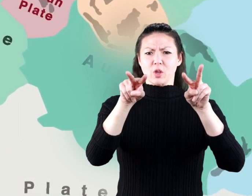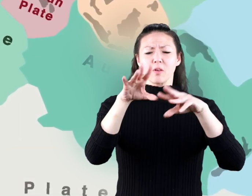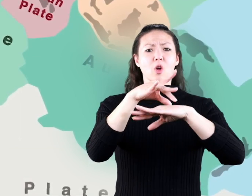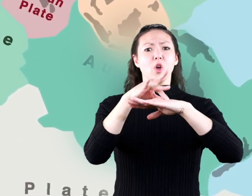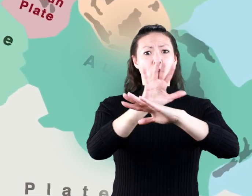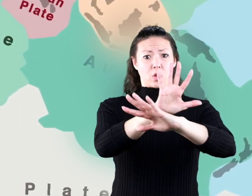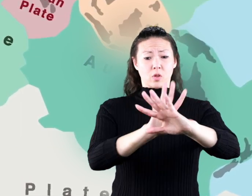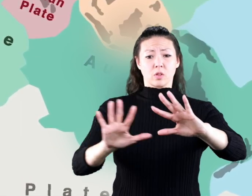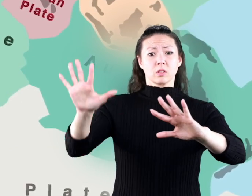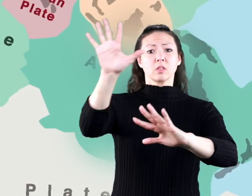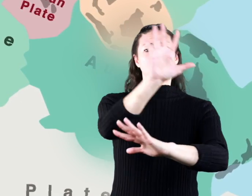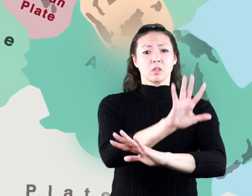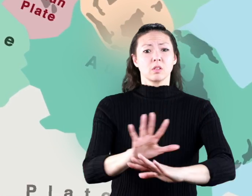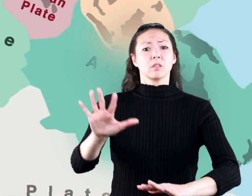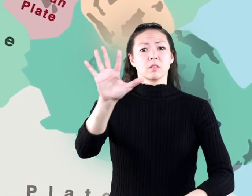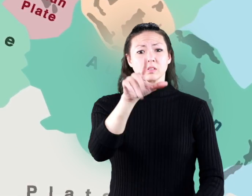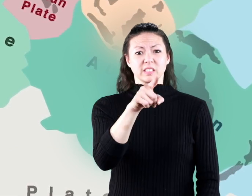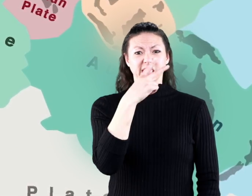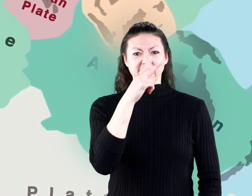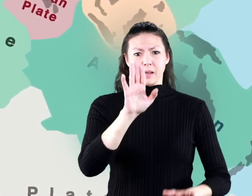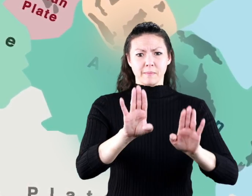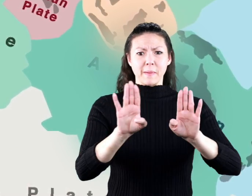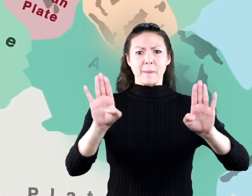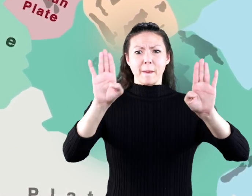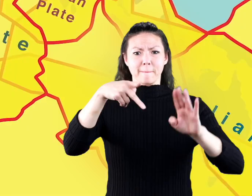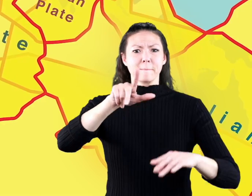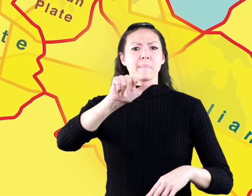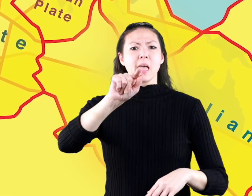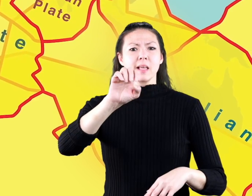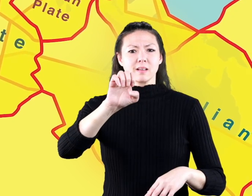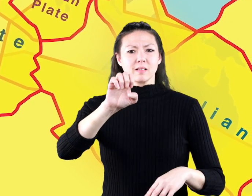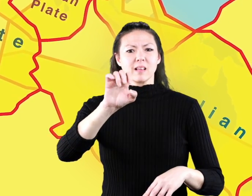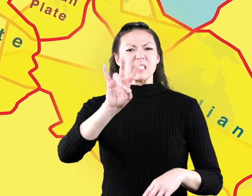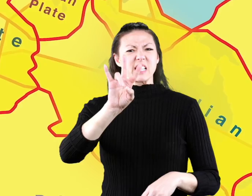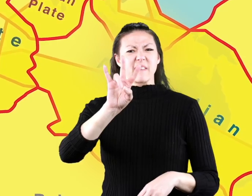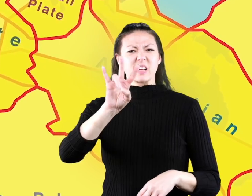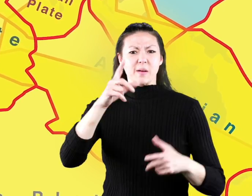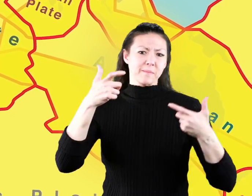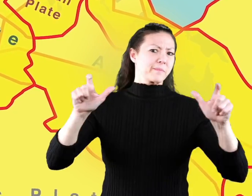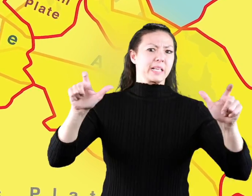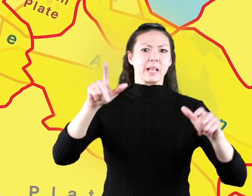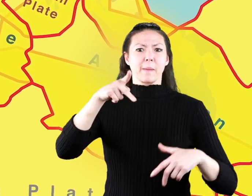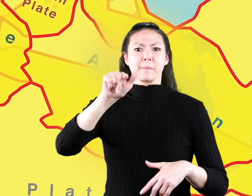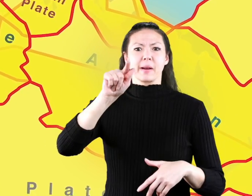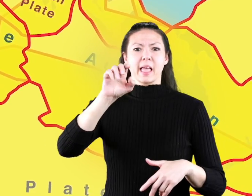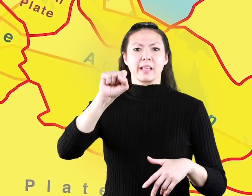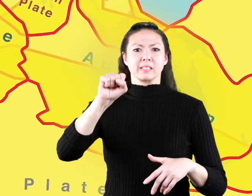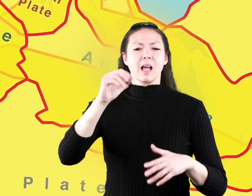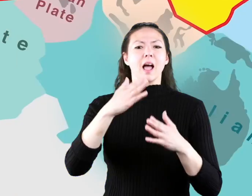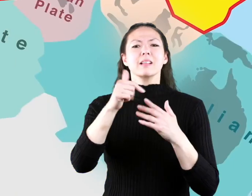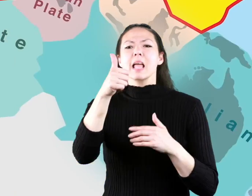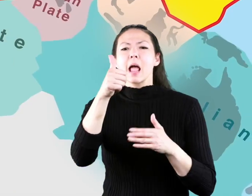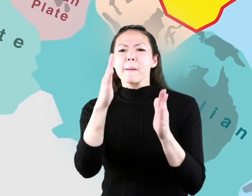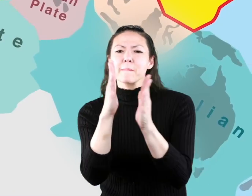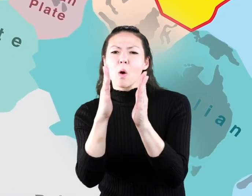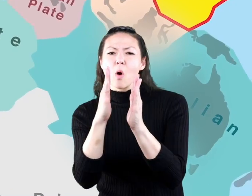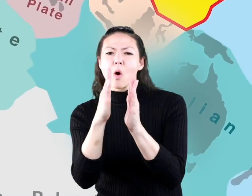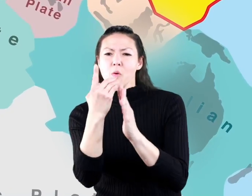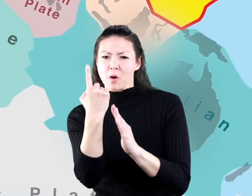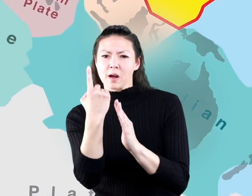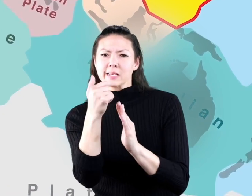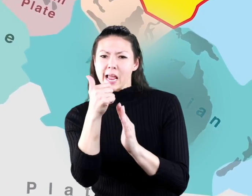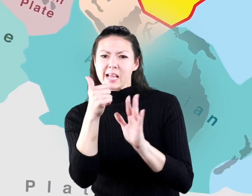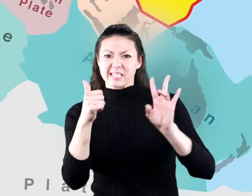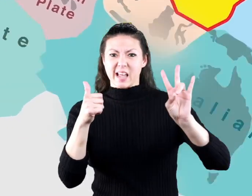you can see all the plates on earth as you can see there are seven major plates and ten minor